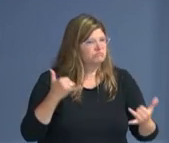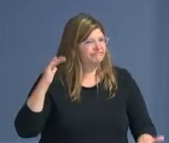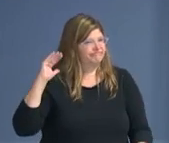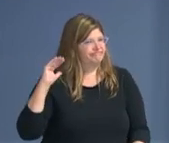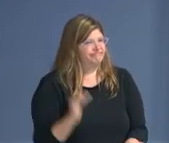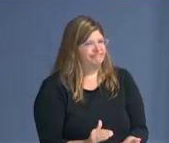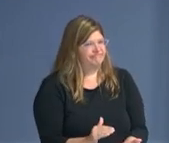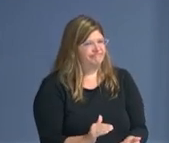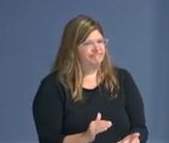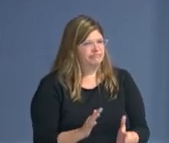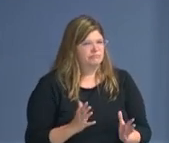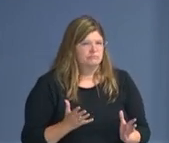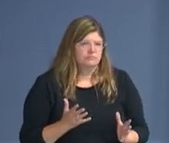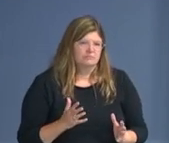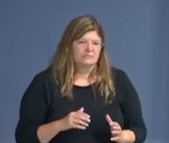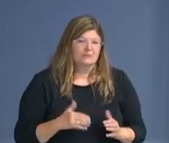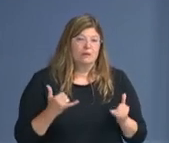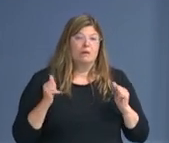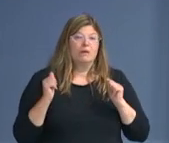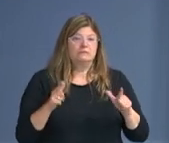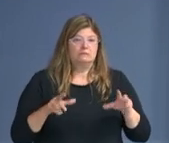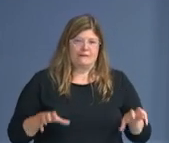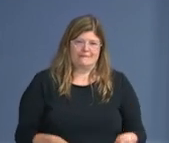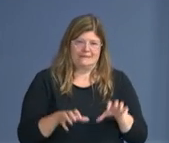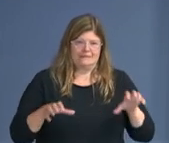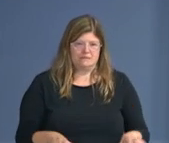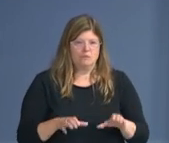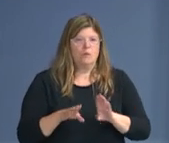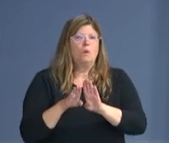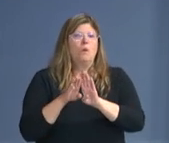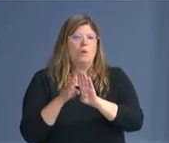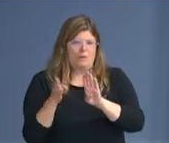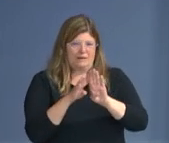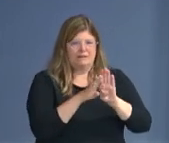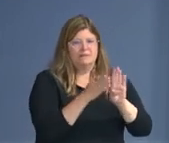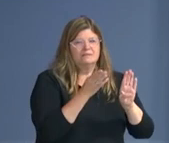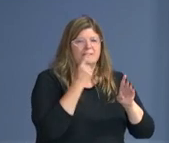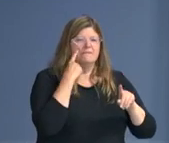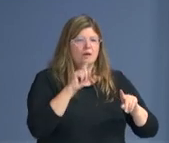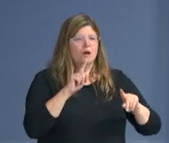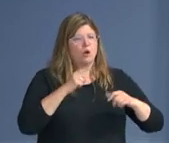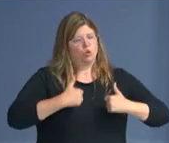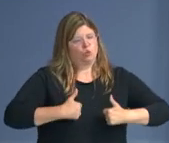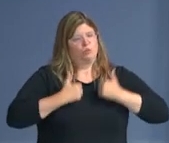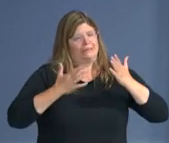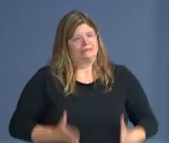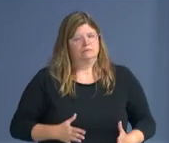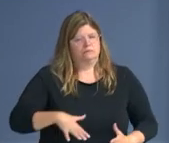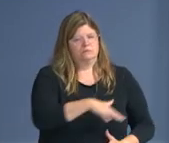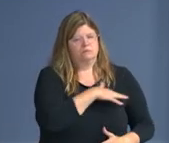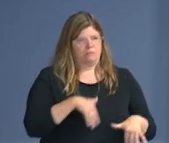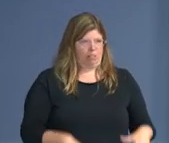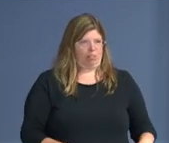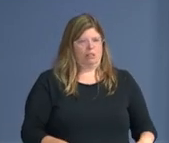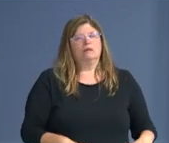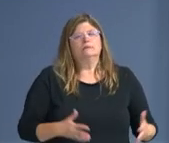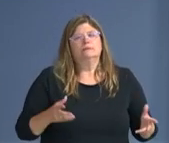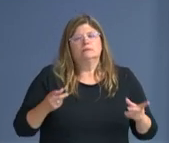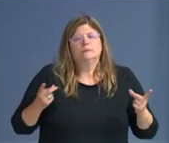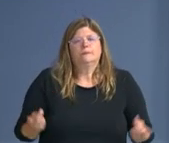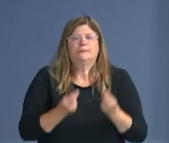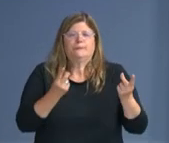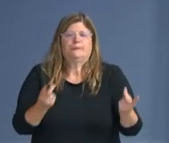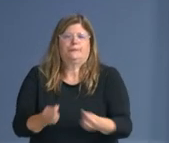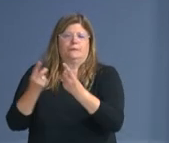activated in the district are geared toward our own residents. And typical business activity in the district